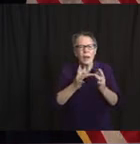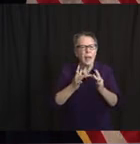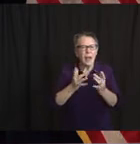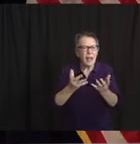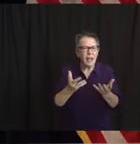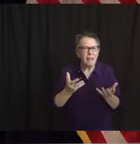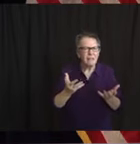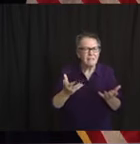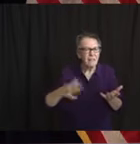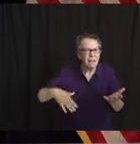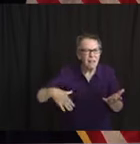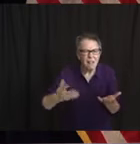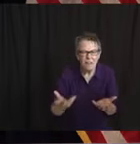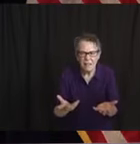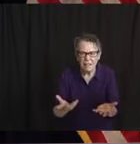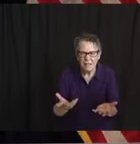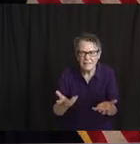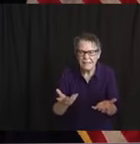demographics.